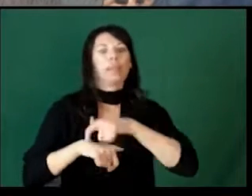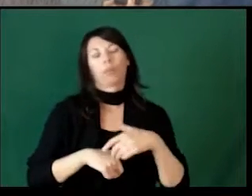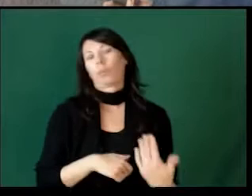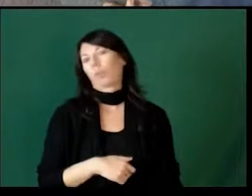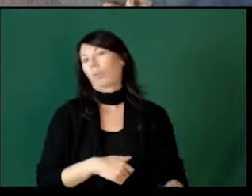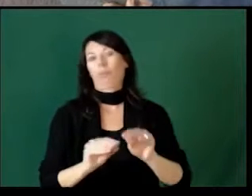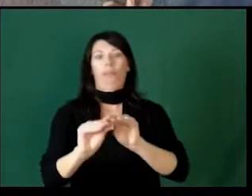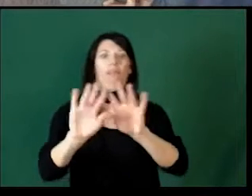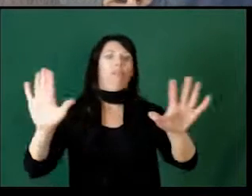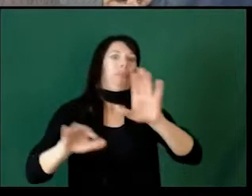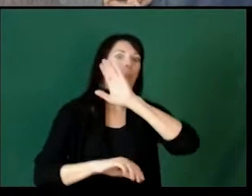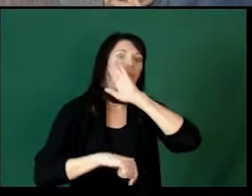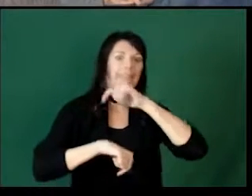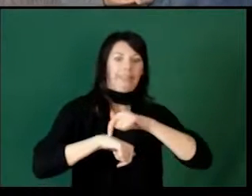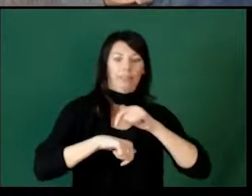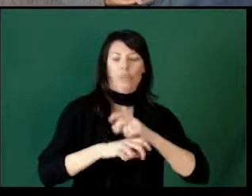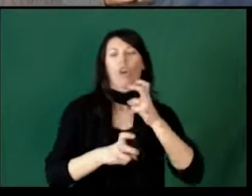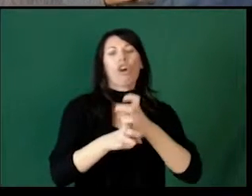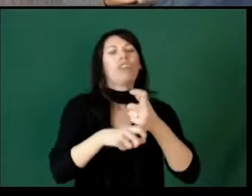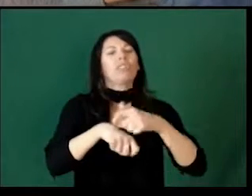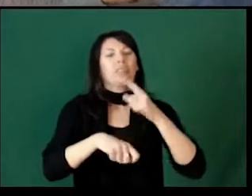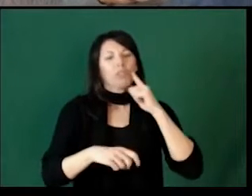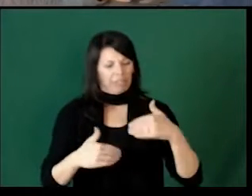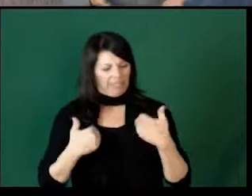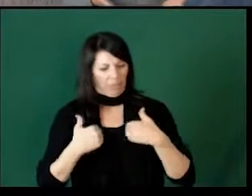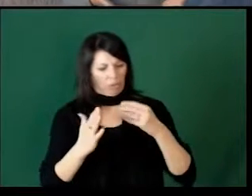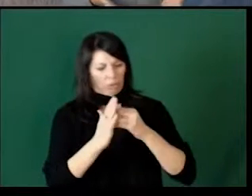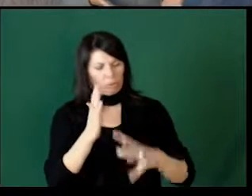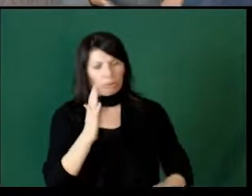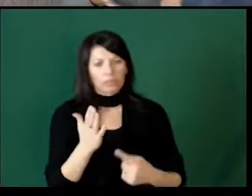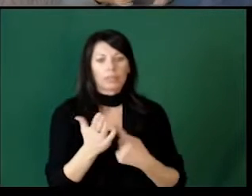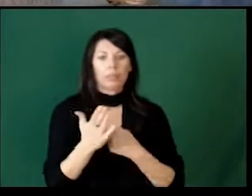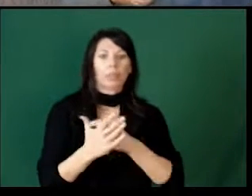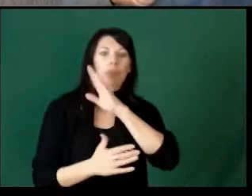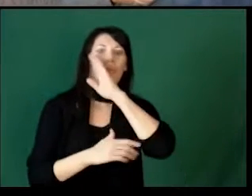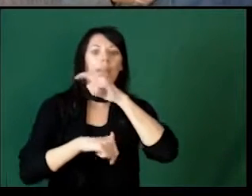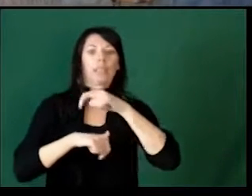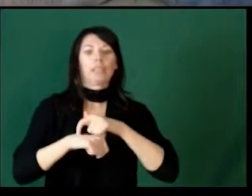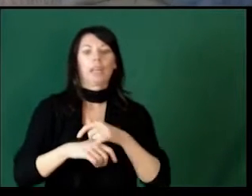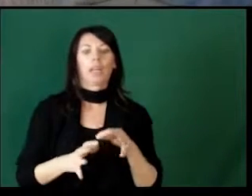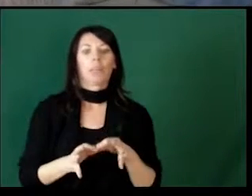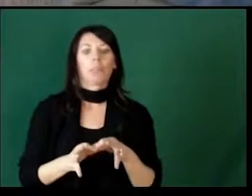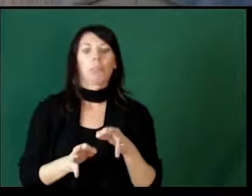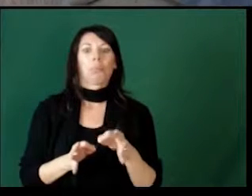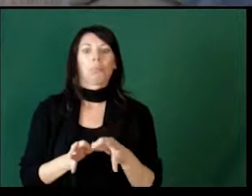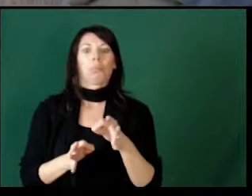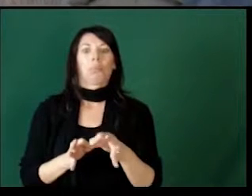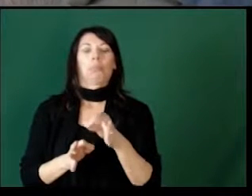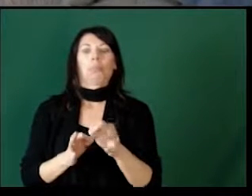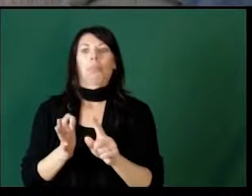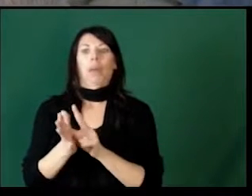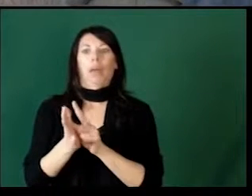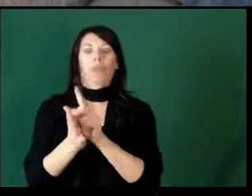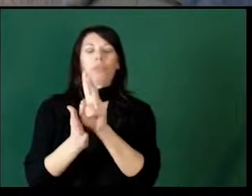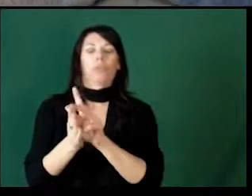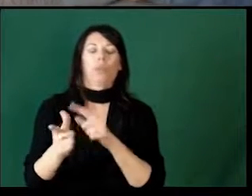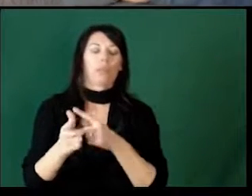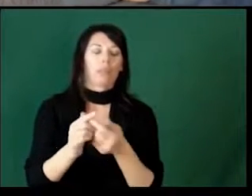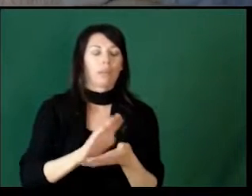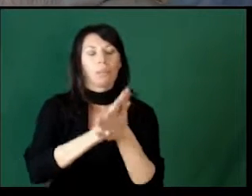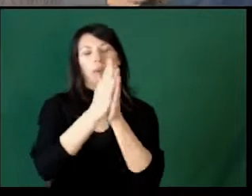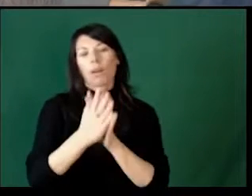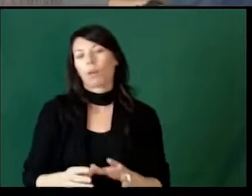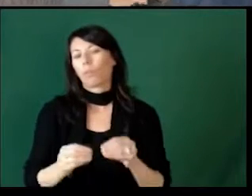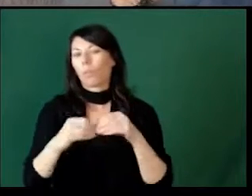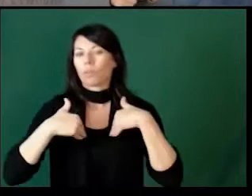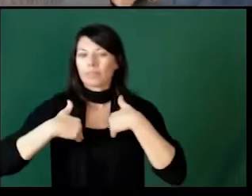The first one is bedtime. Obviously, bedtime is a really hard time for younger students. Sometimes the bedtime gets pushed back an hour, two hours, and